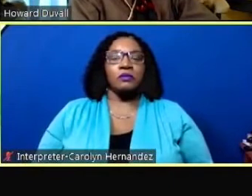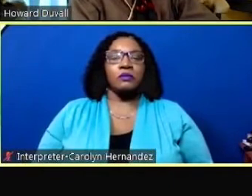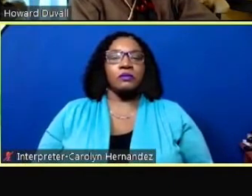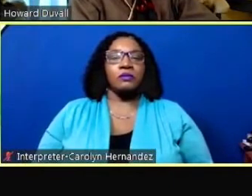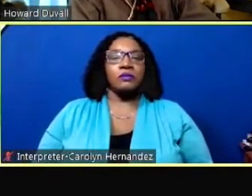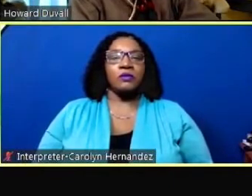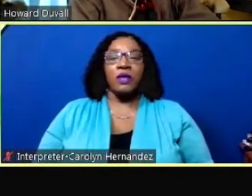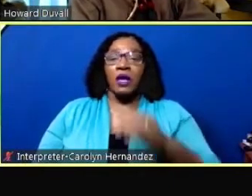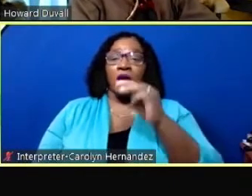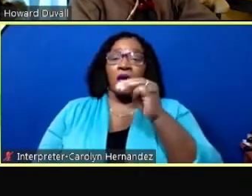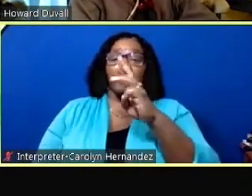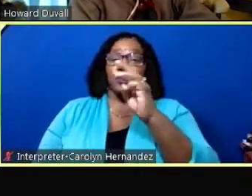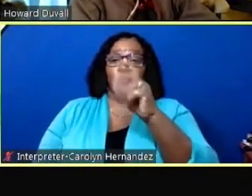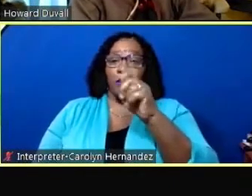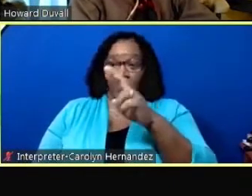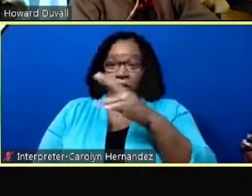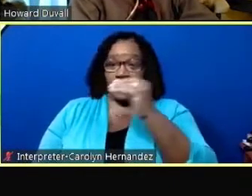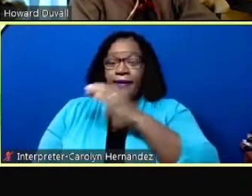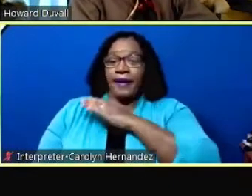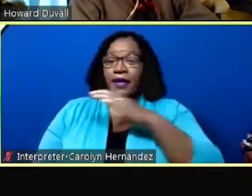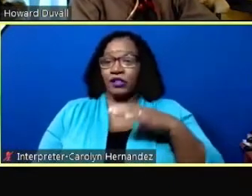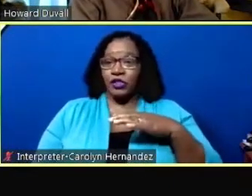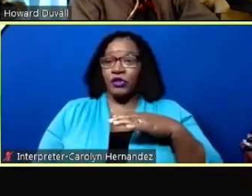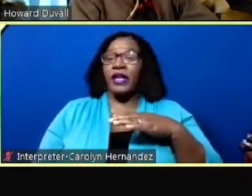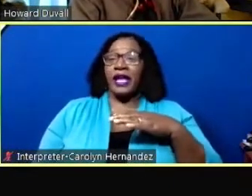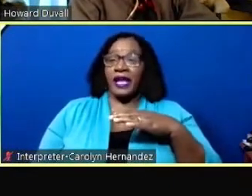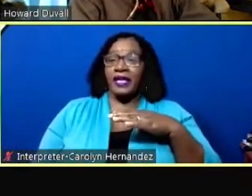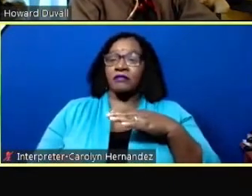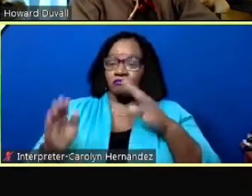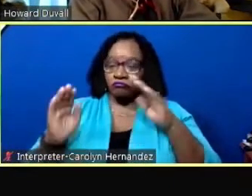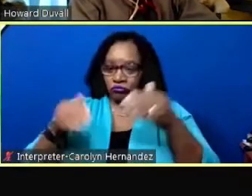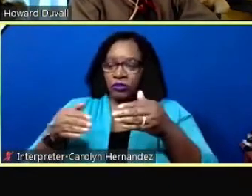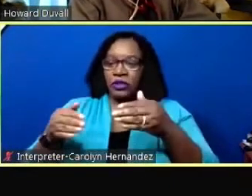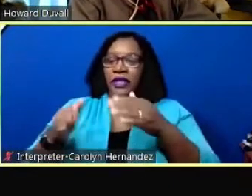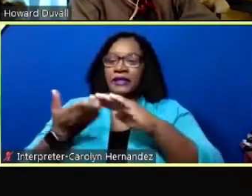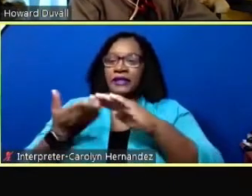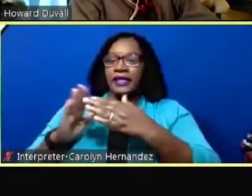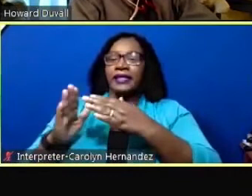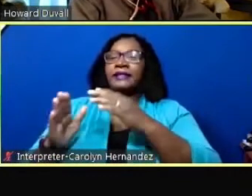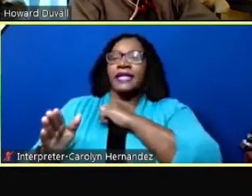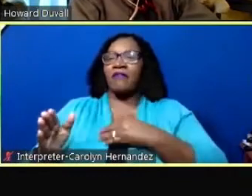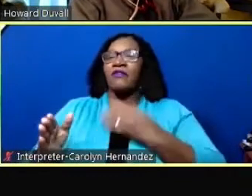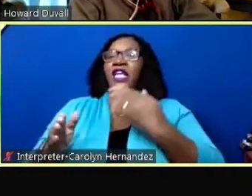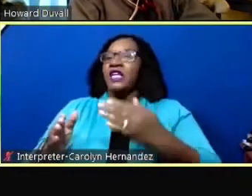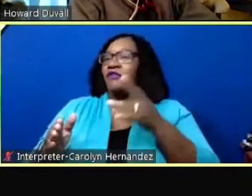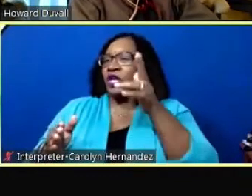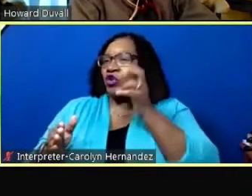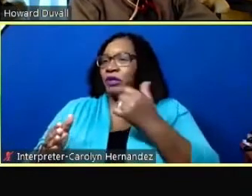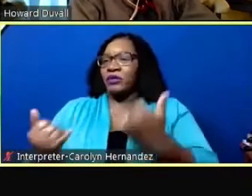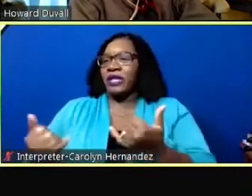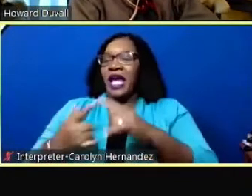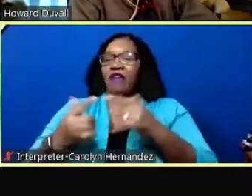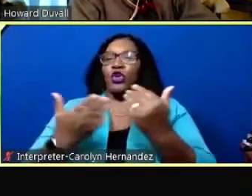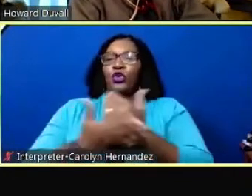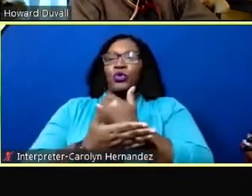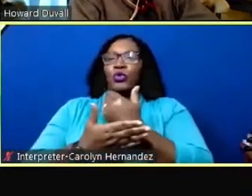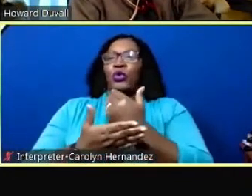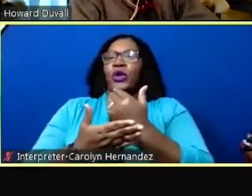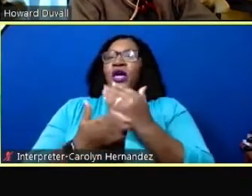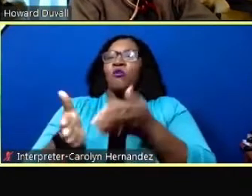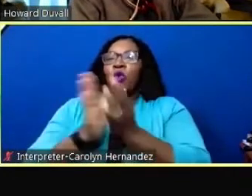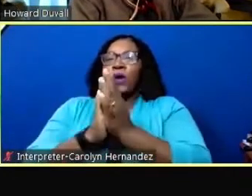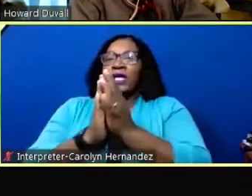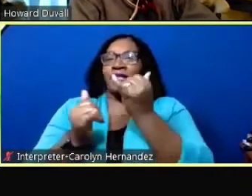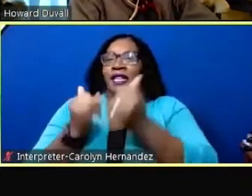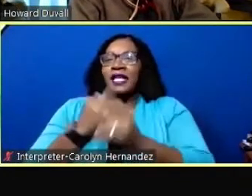mr mayor council uh dedicated city staff thanks for uh hearing me out today um i have a rather nuanced uh request slash